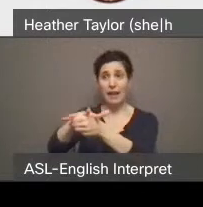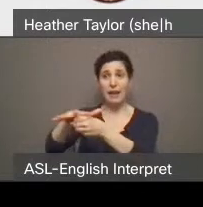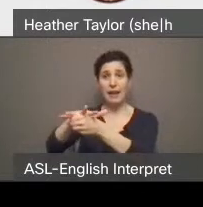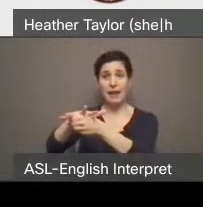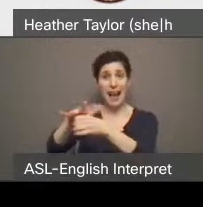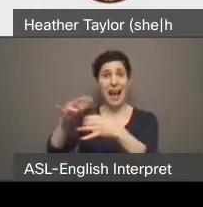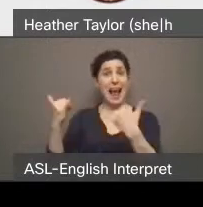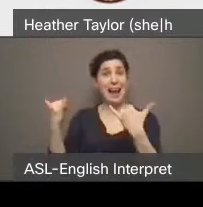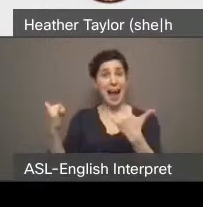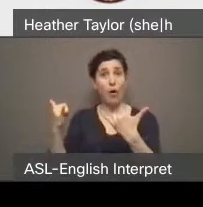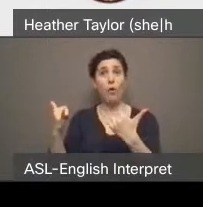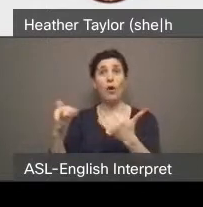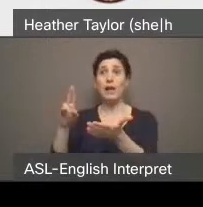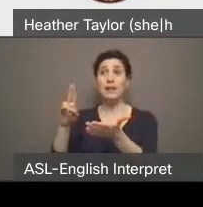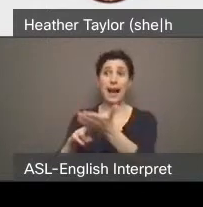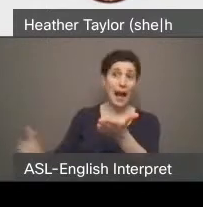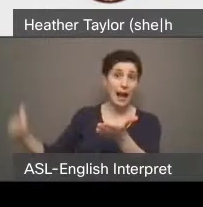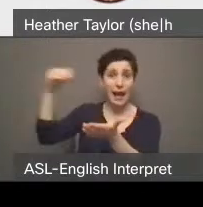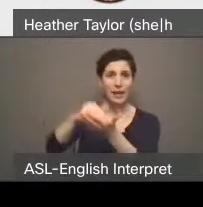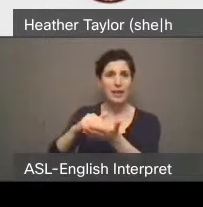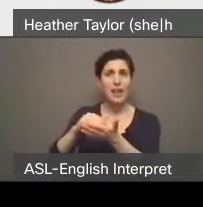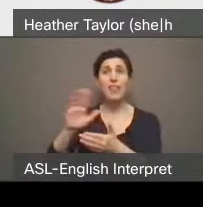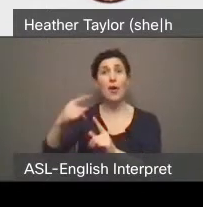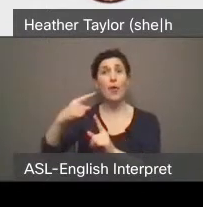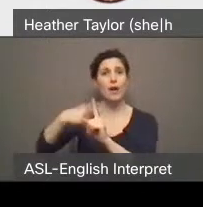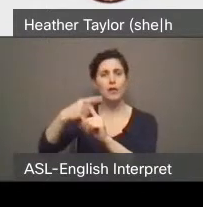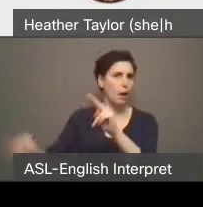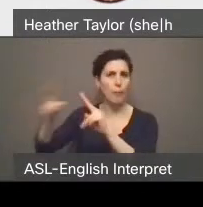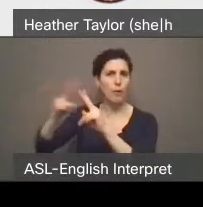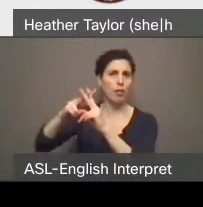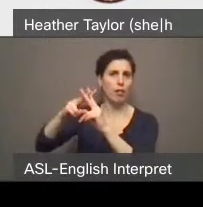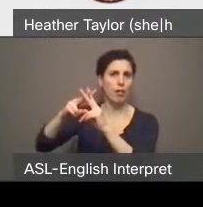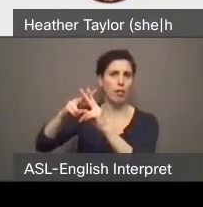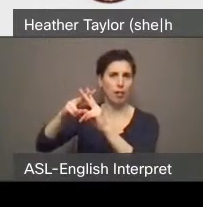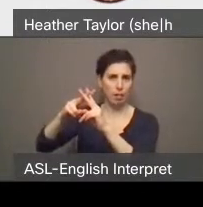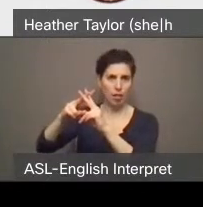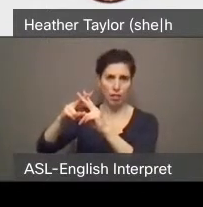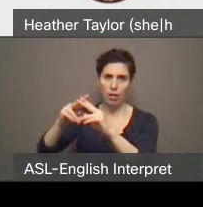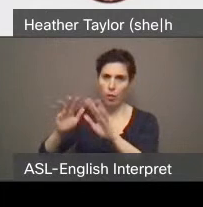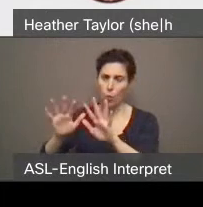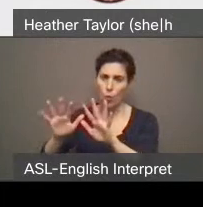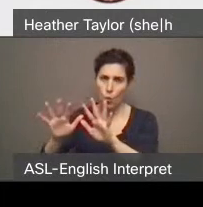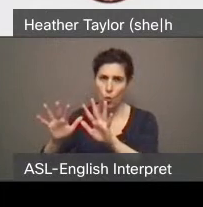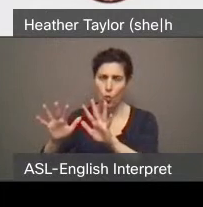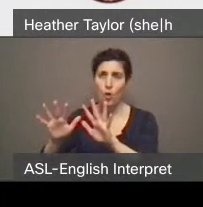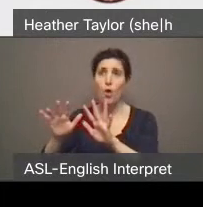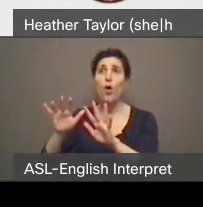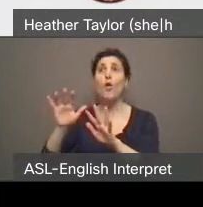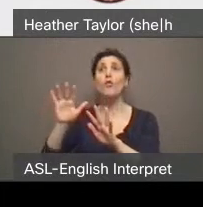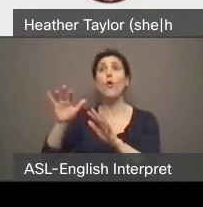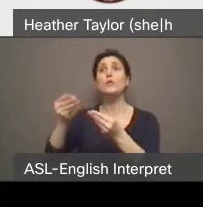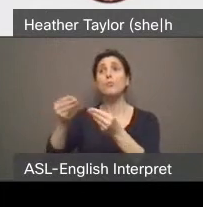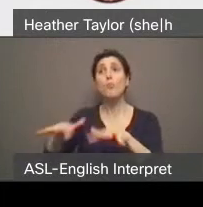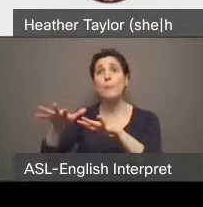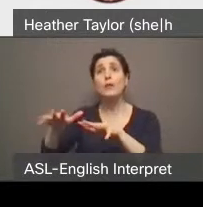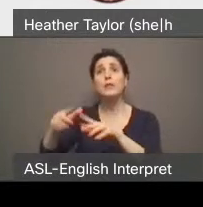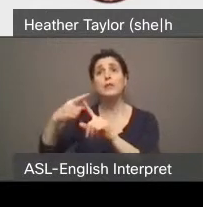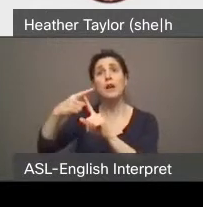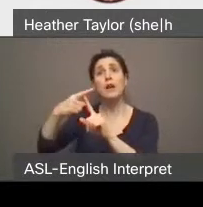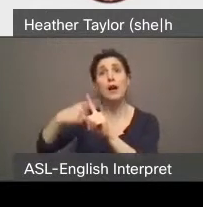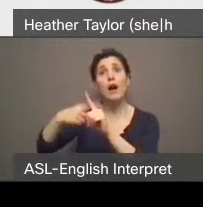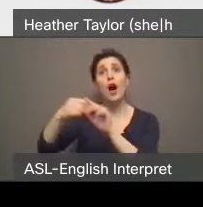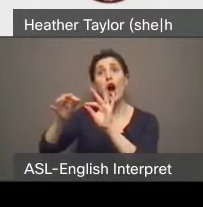It's just what's going to happen, right? So you're seeing this massive backlash. And I tell you, I'll be here next year